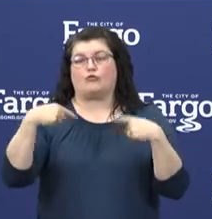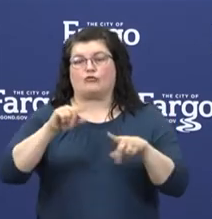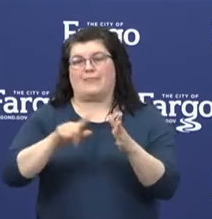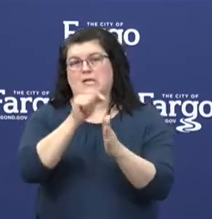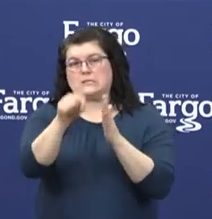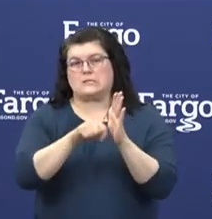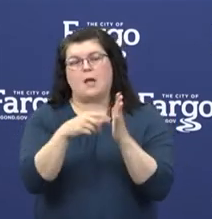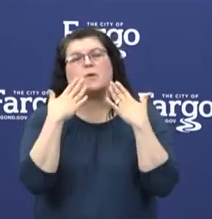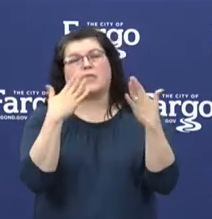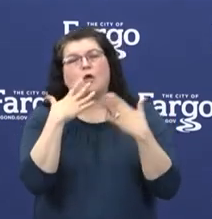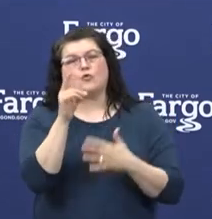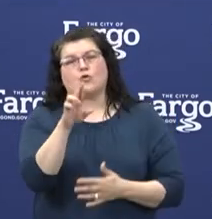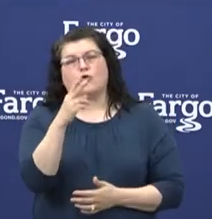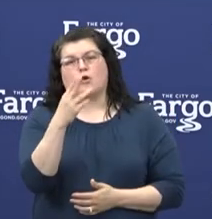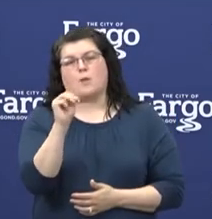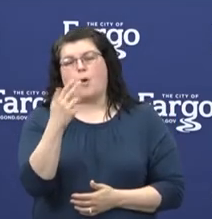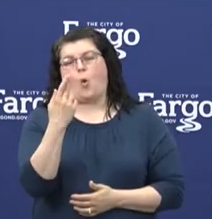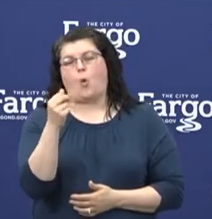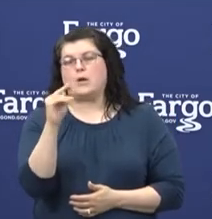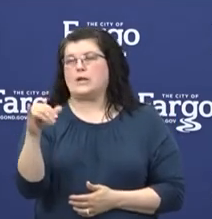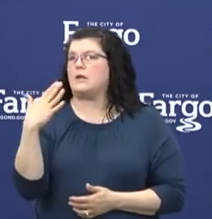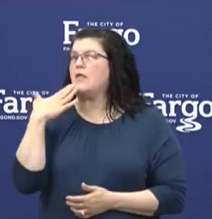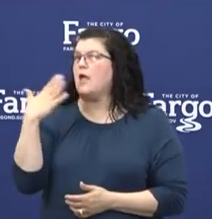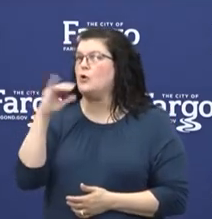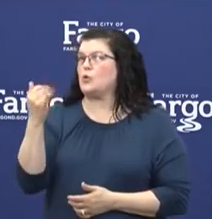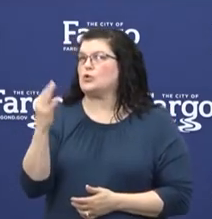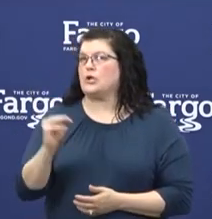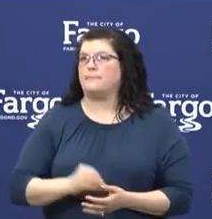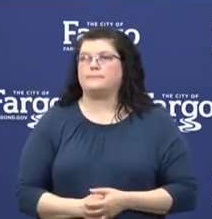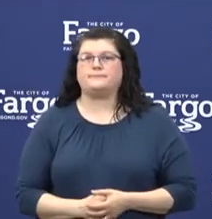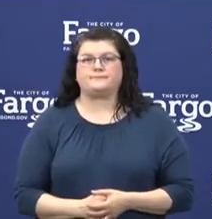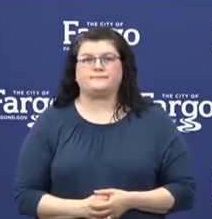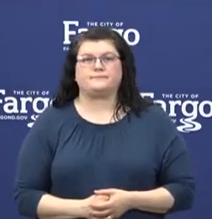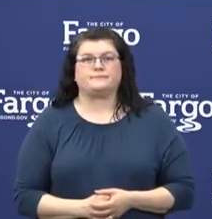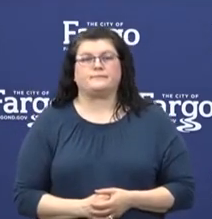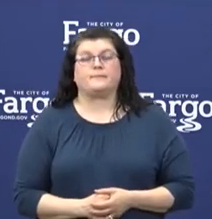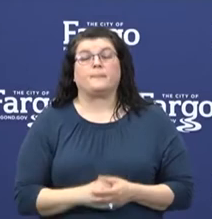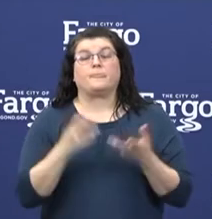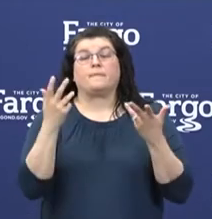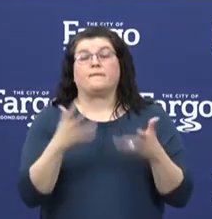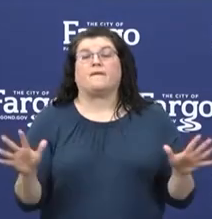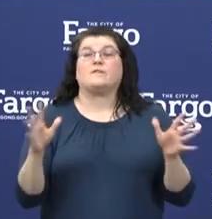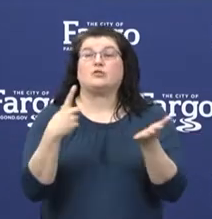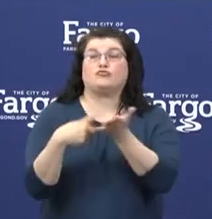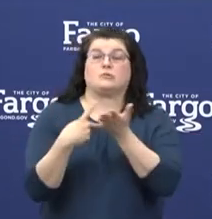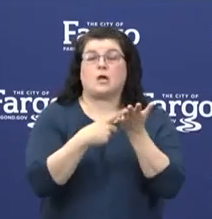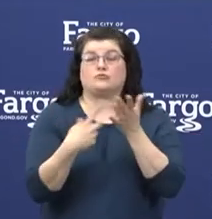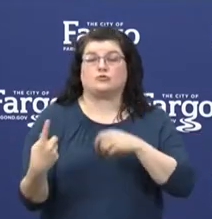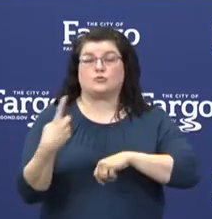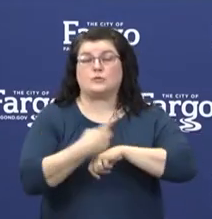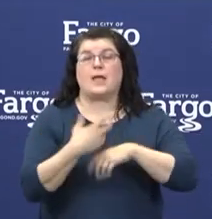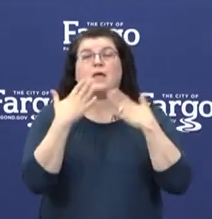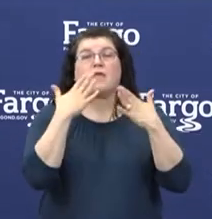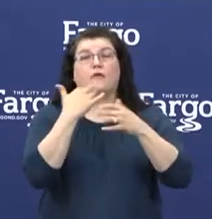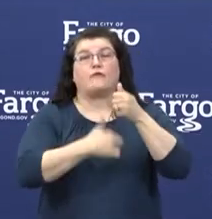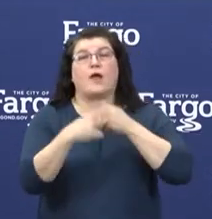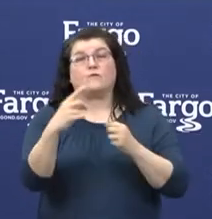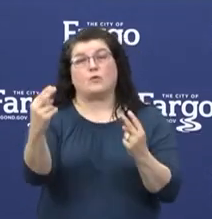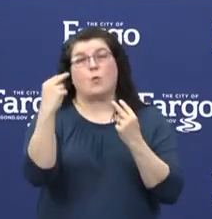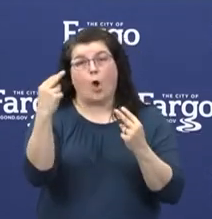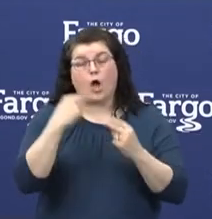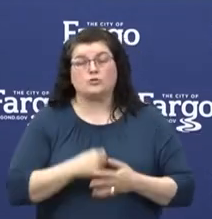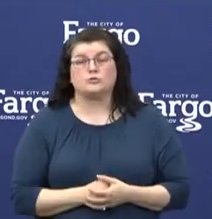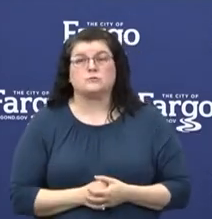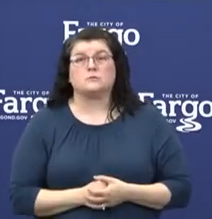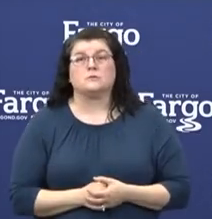you, Dr. Mahoney. Thank you, Jim. And that ends our discussions today. Thank you, everybody who was tuning in. Be